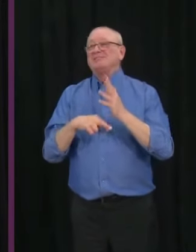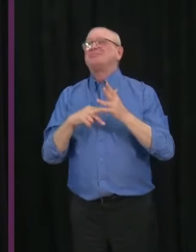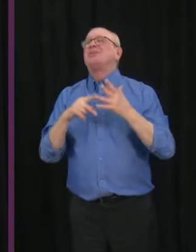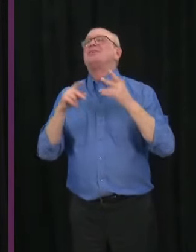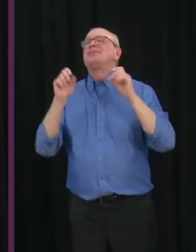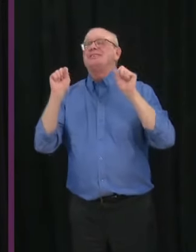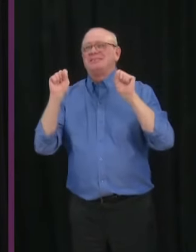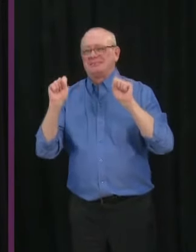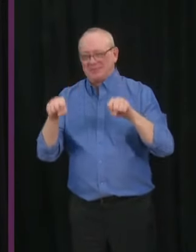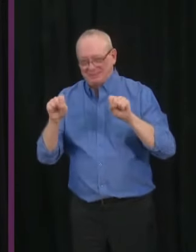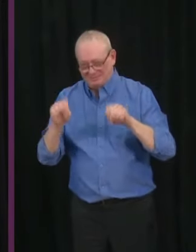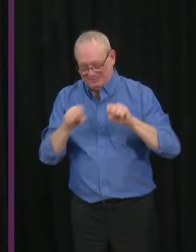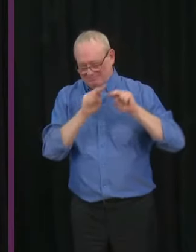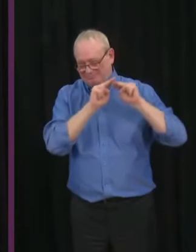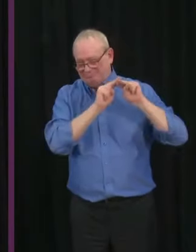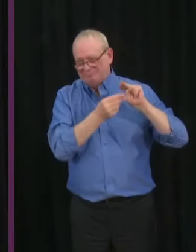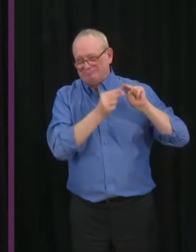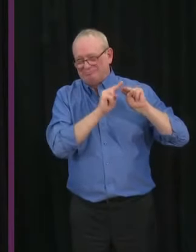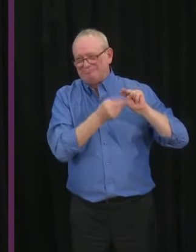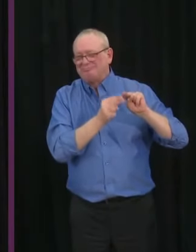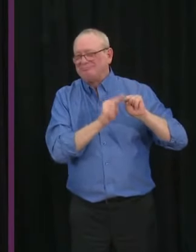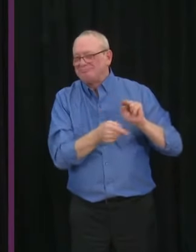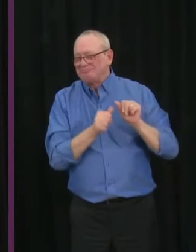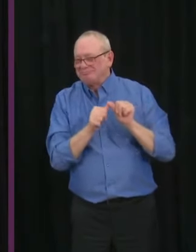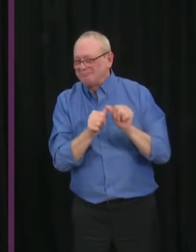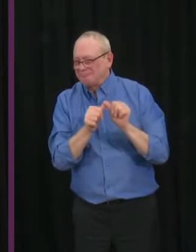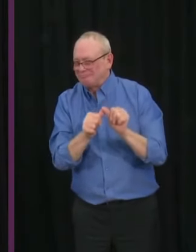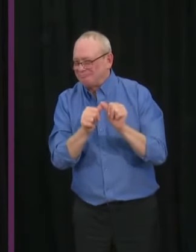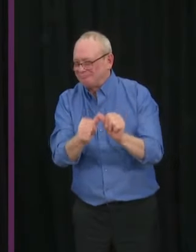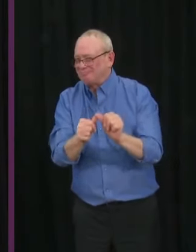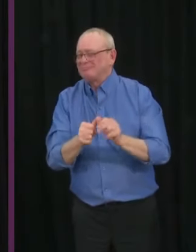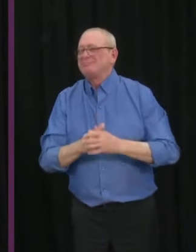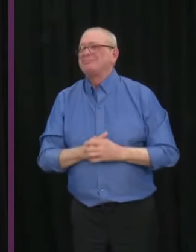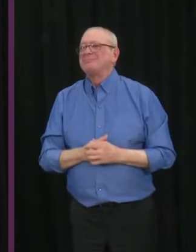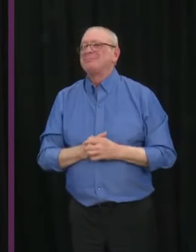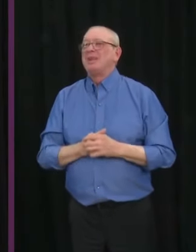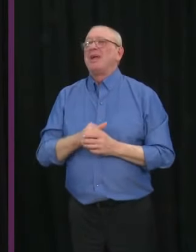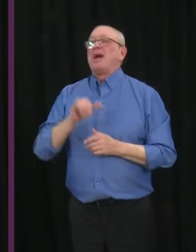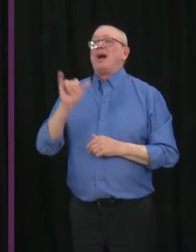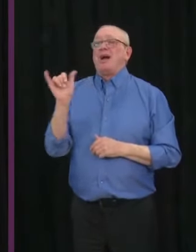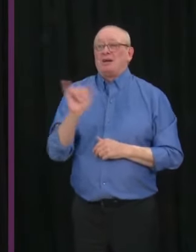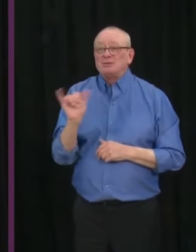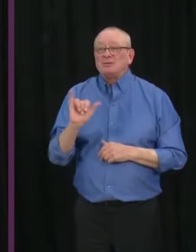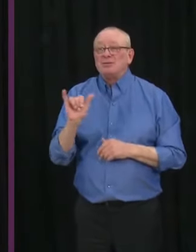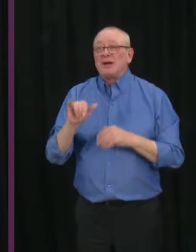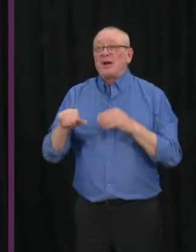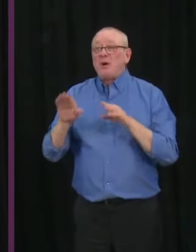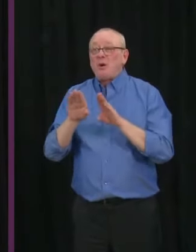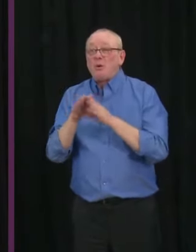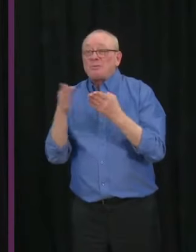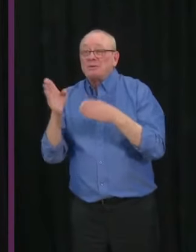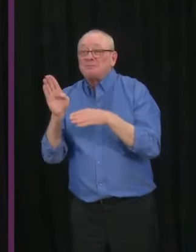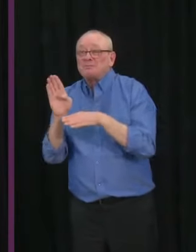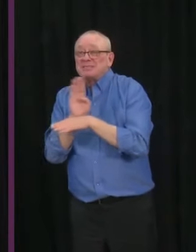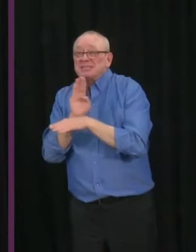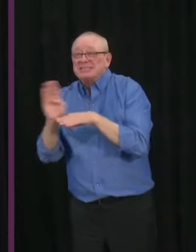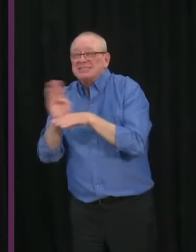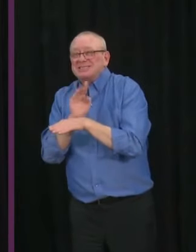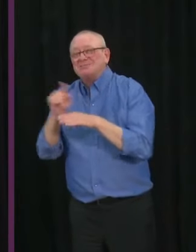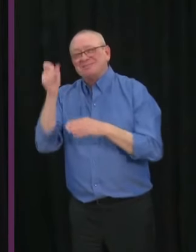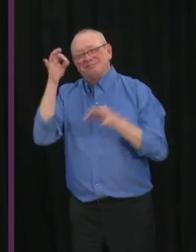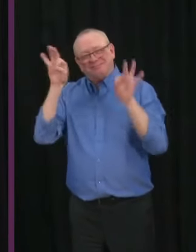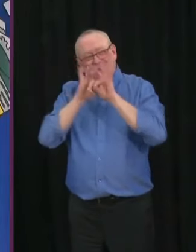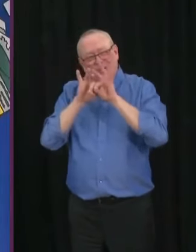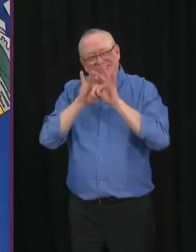have a downward trend at the same time as enjoying a few more activities in a safe way. Operator? Maybe if I can